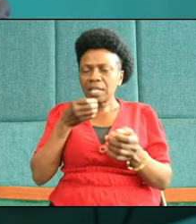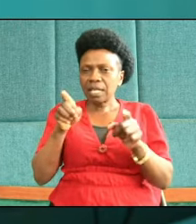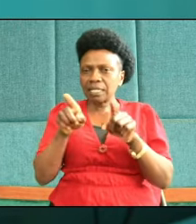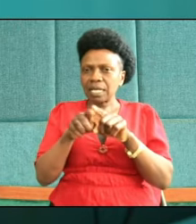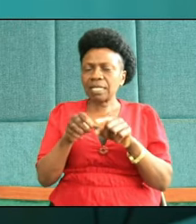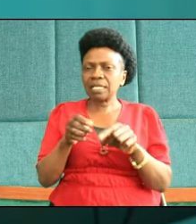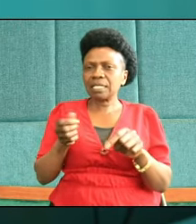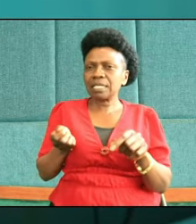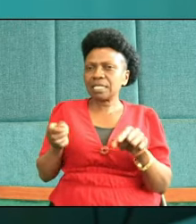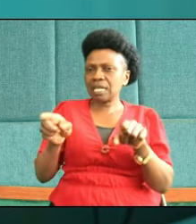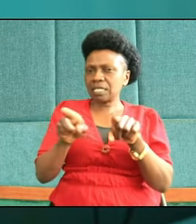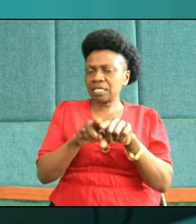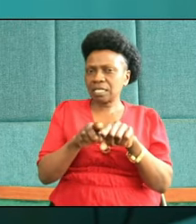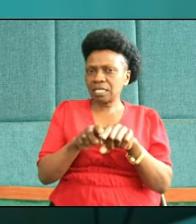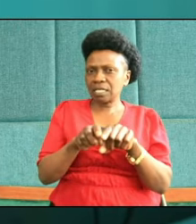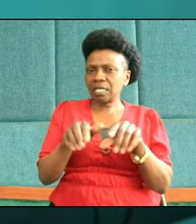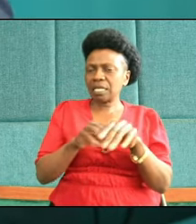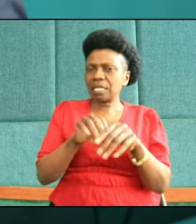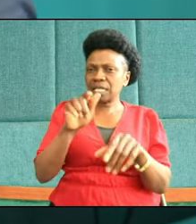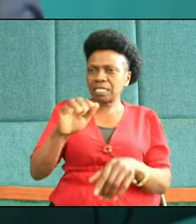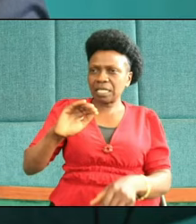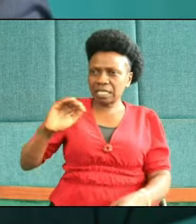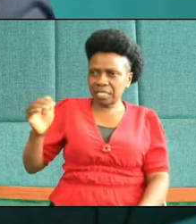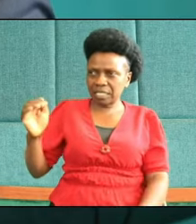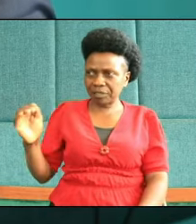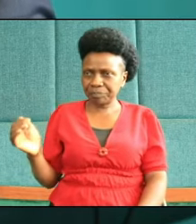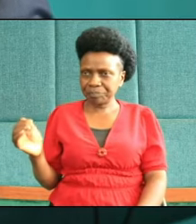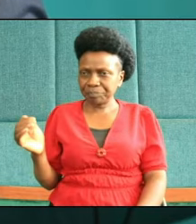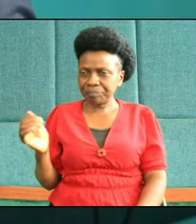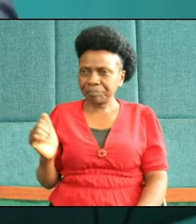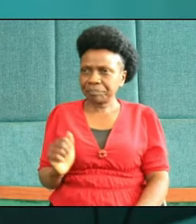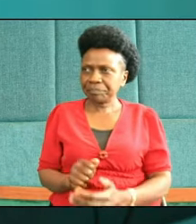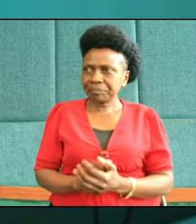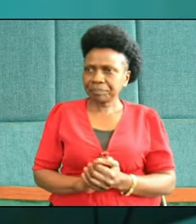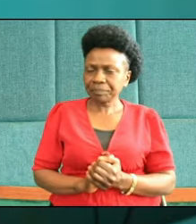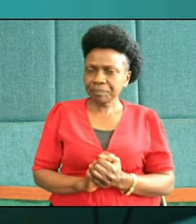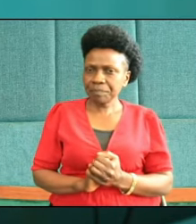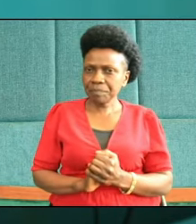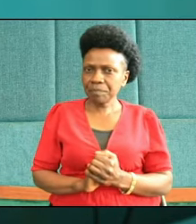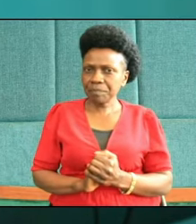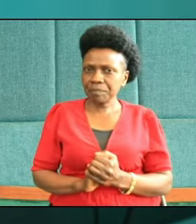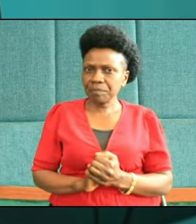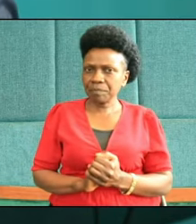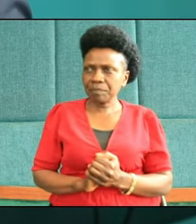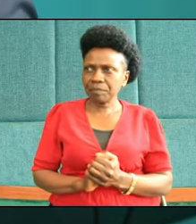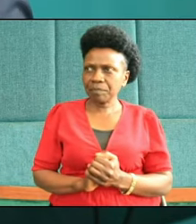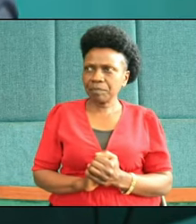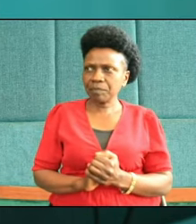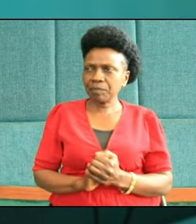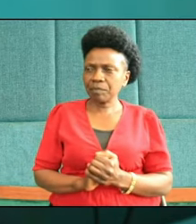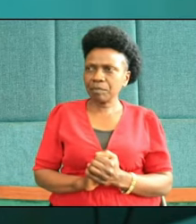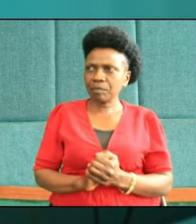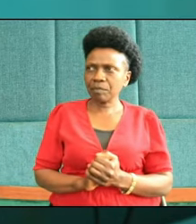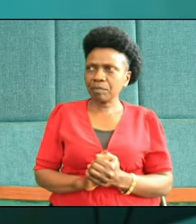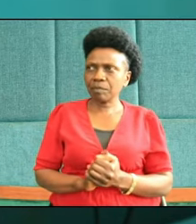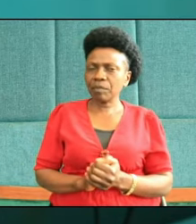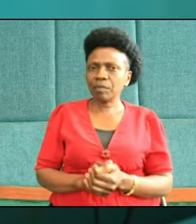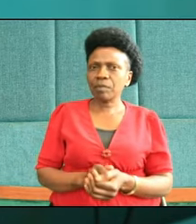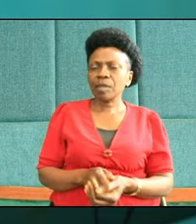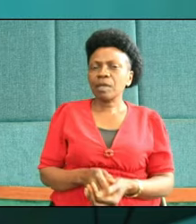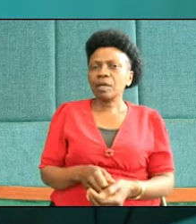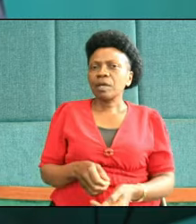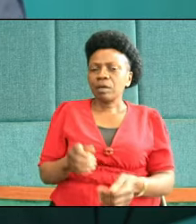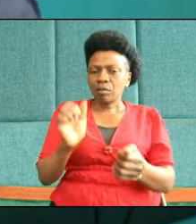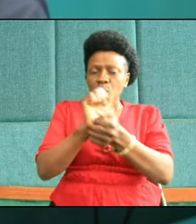sisters at Corinth. So on request by this couple, Paul visited this congregation two years later.